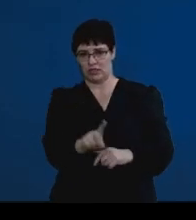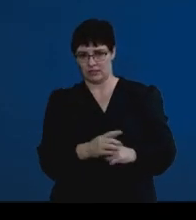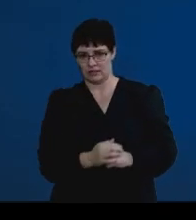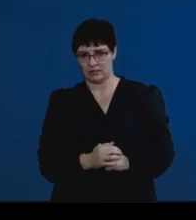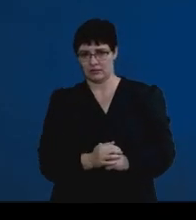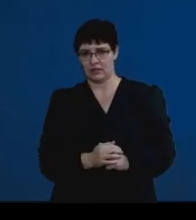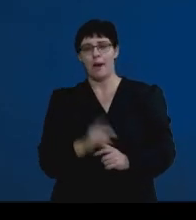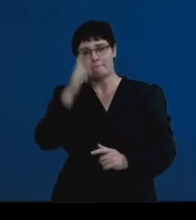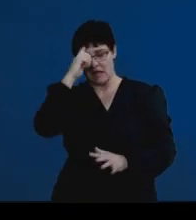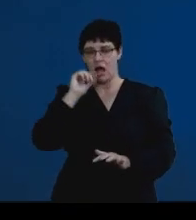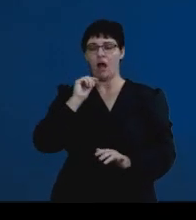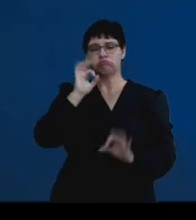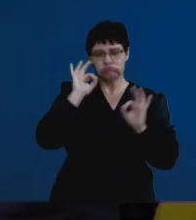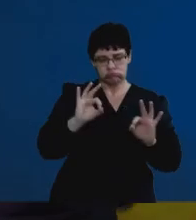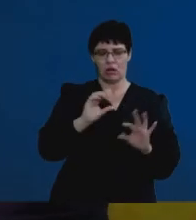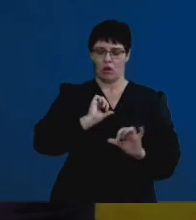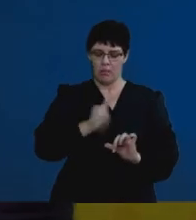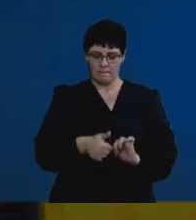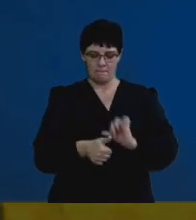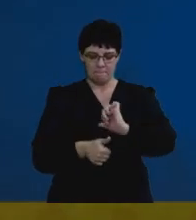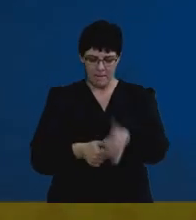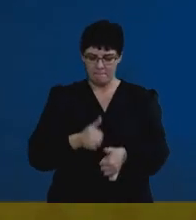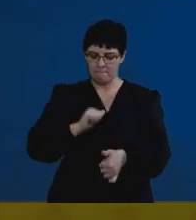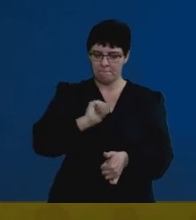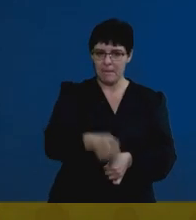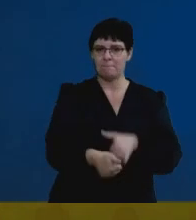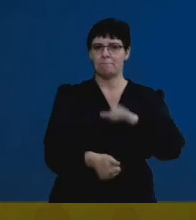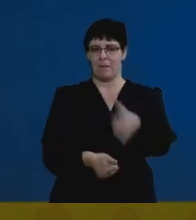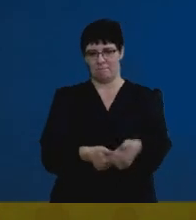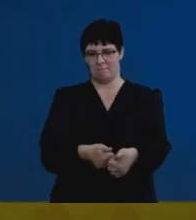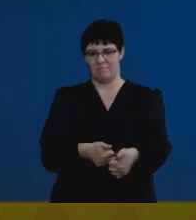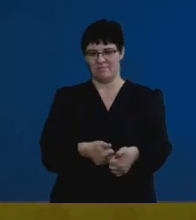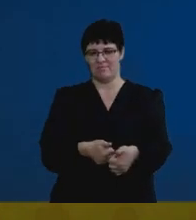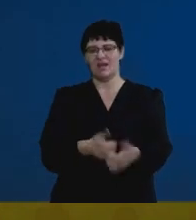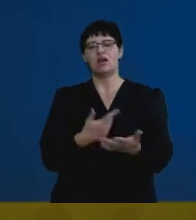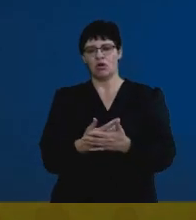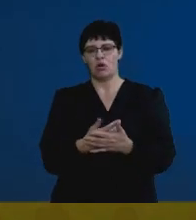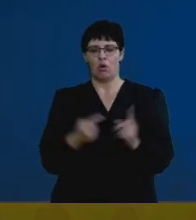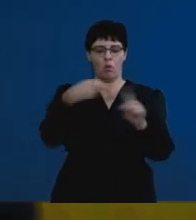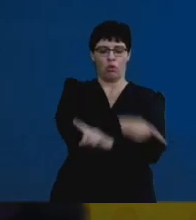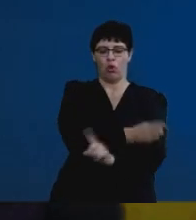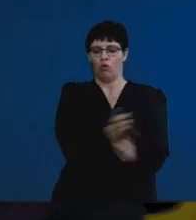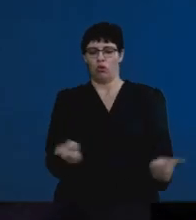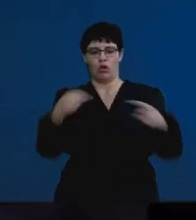logical sequence. Put things in the correct order of explanation.